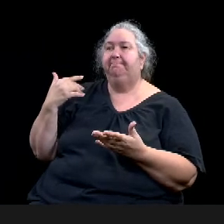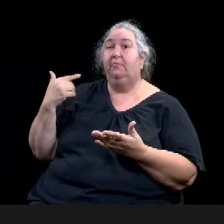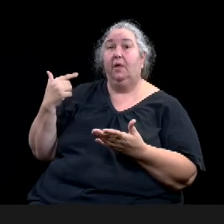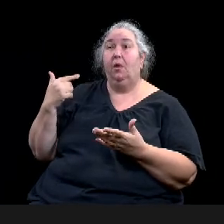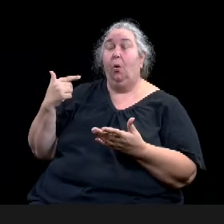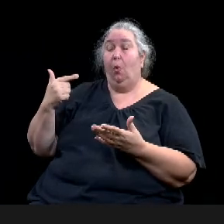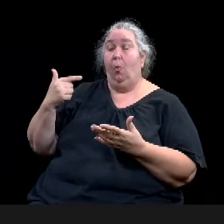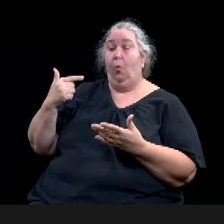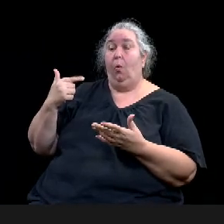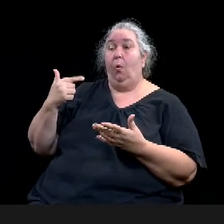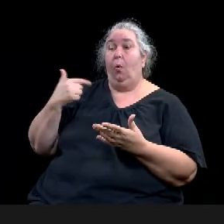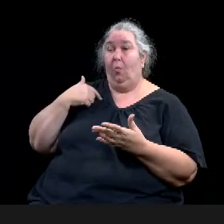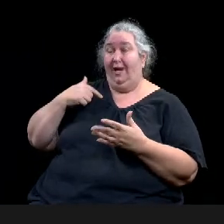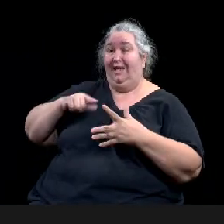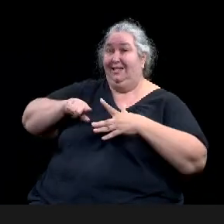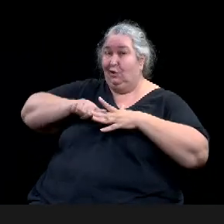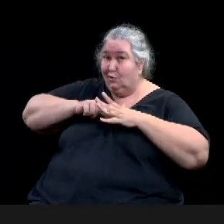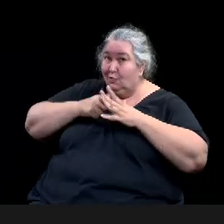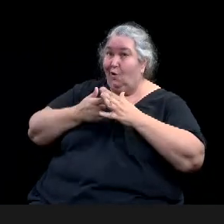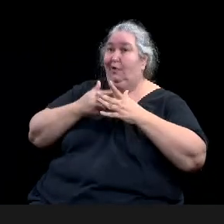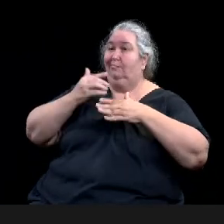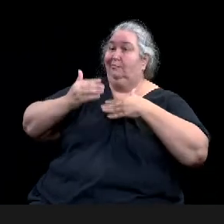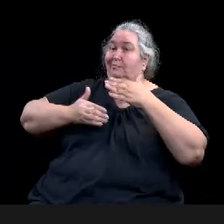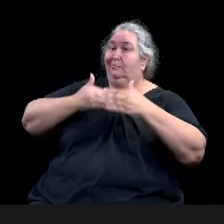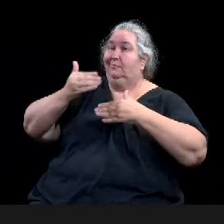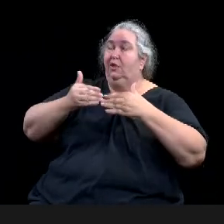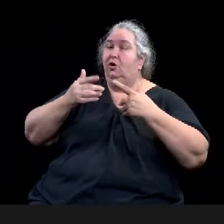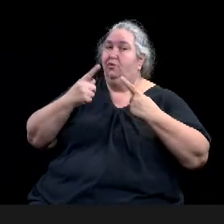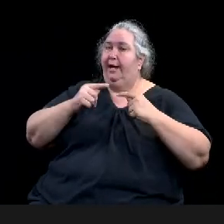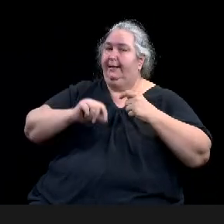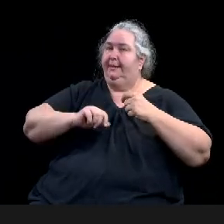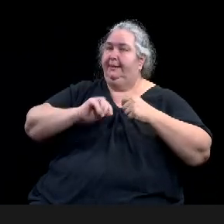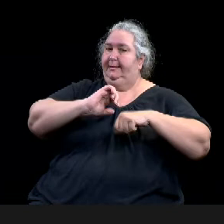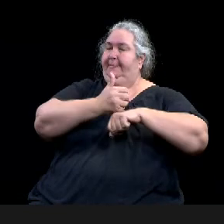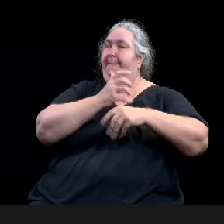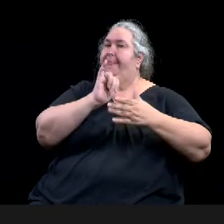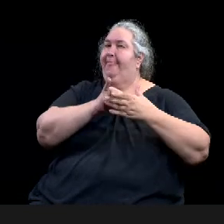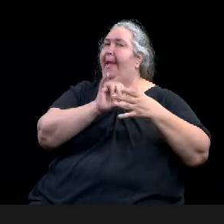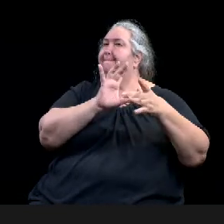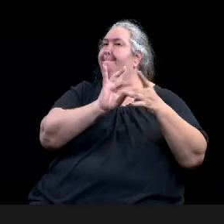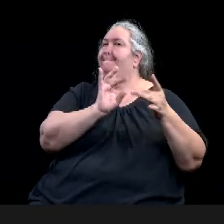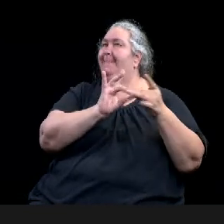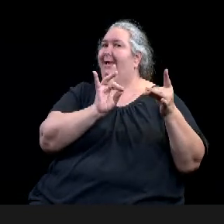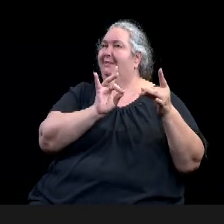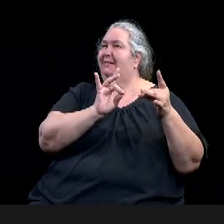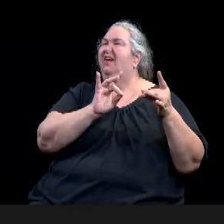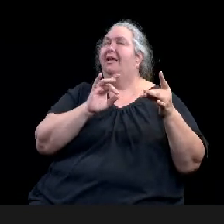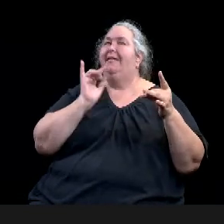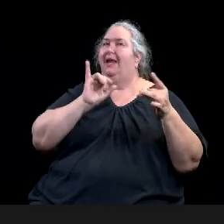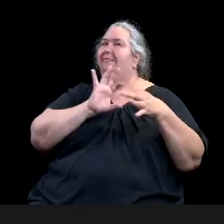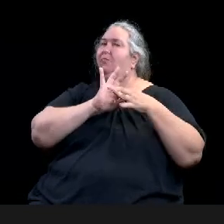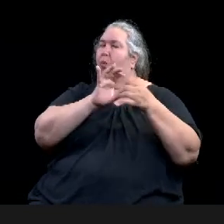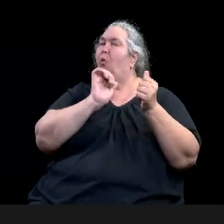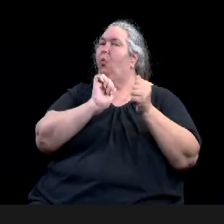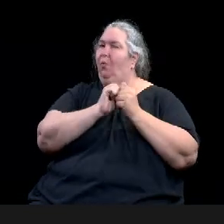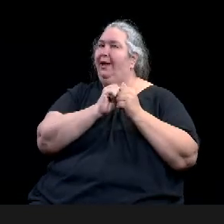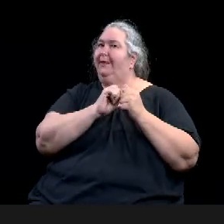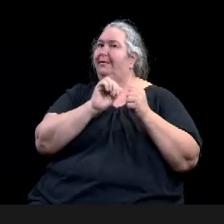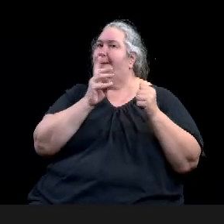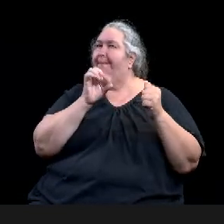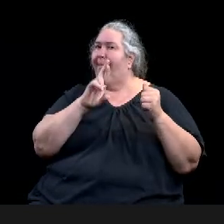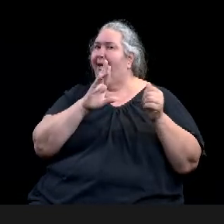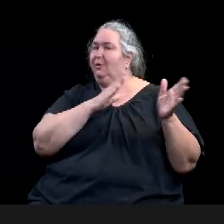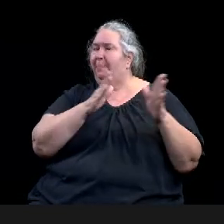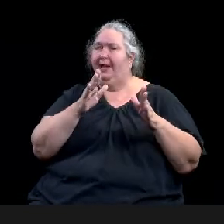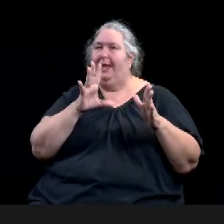And, and at its core, really, uh, the core of the, of the Texas Ranger Hall and Field Museum is a mission to